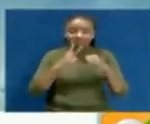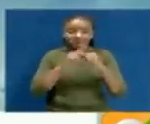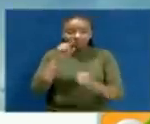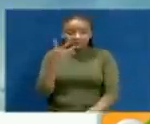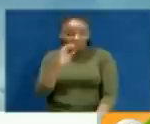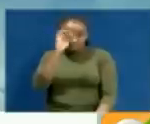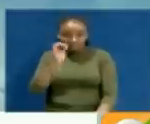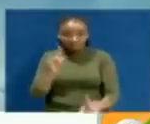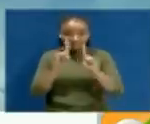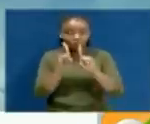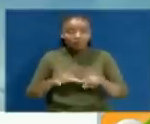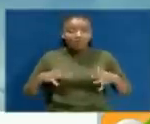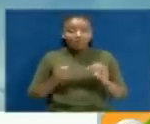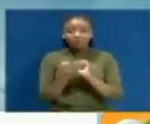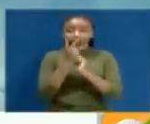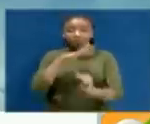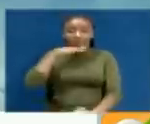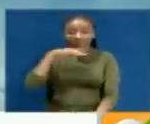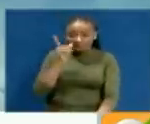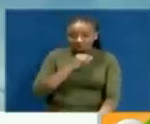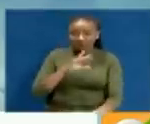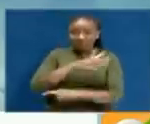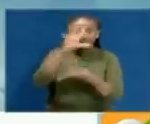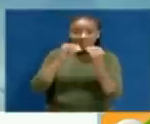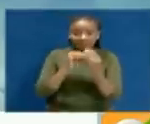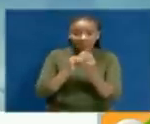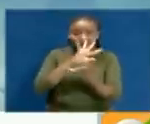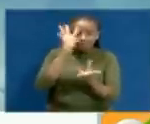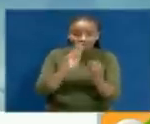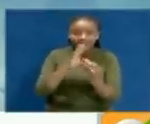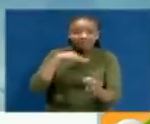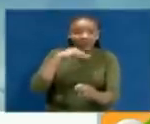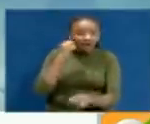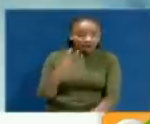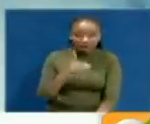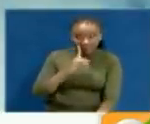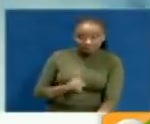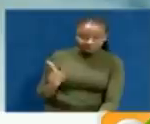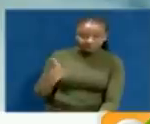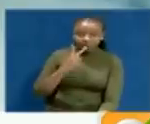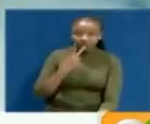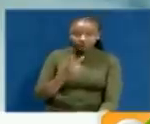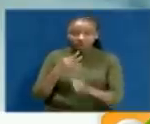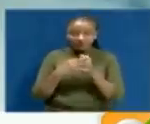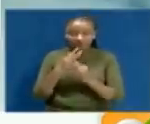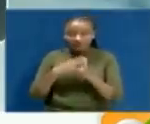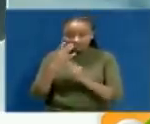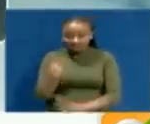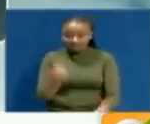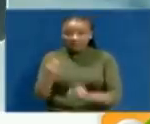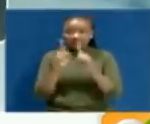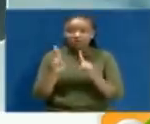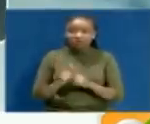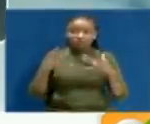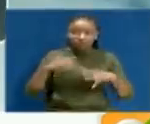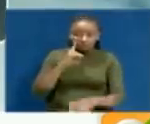deaths have been recorded, bringing the fatalities to 2,895. 916,800 people have